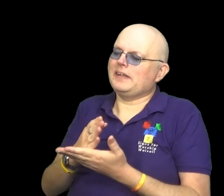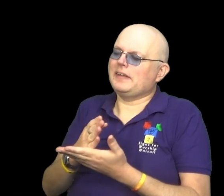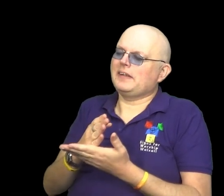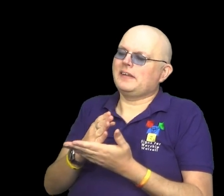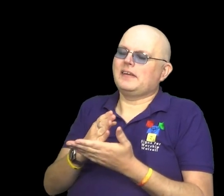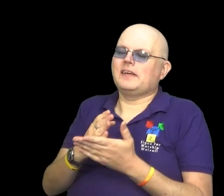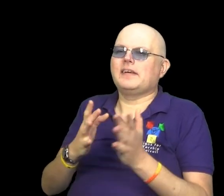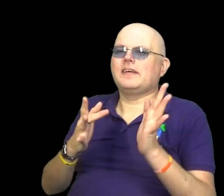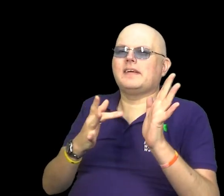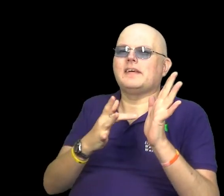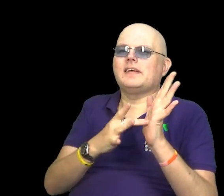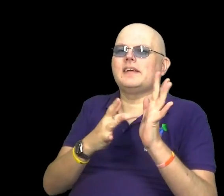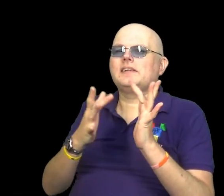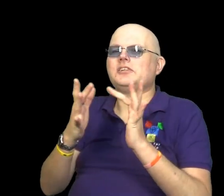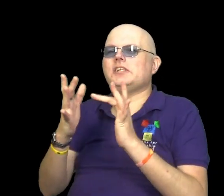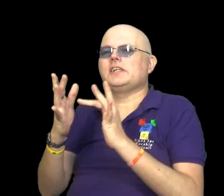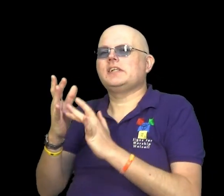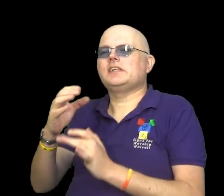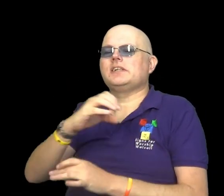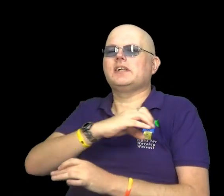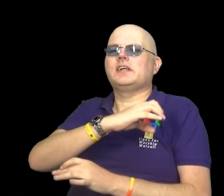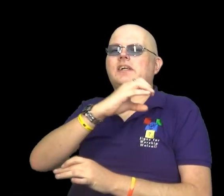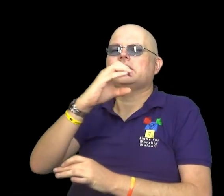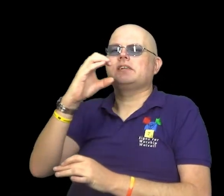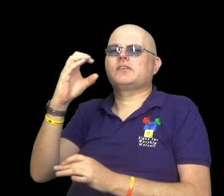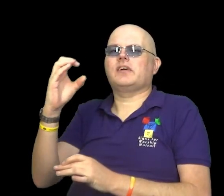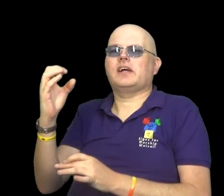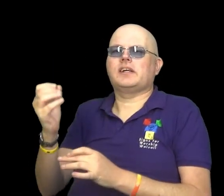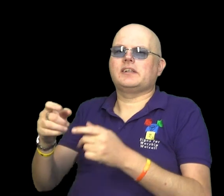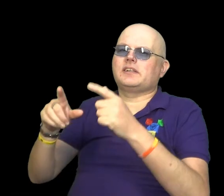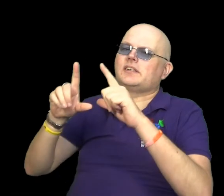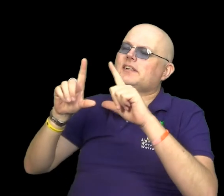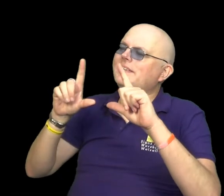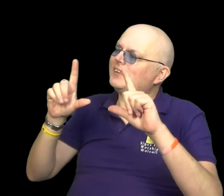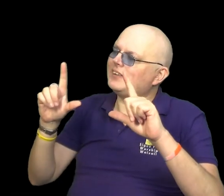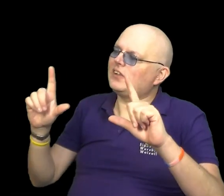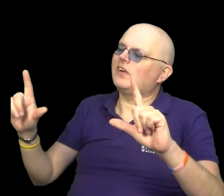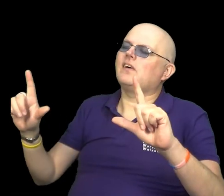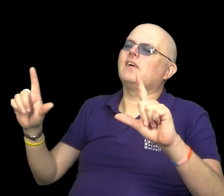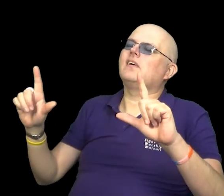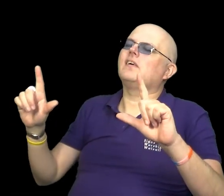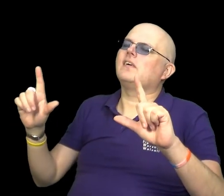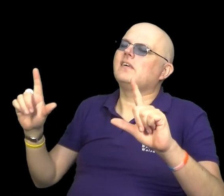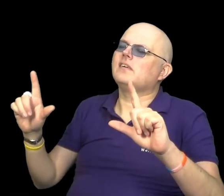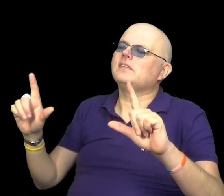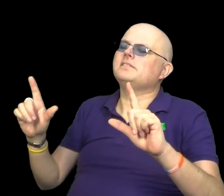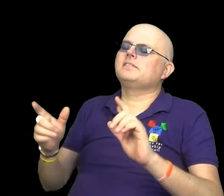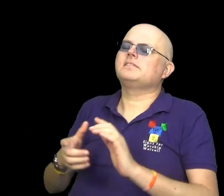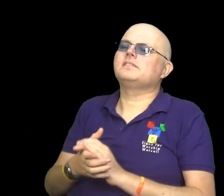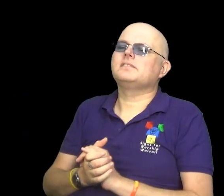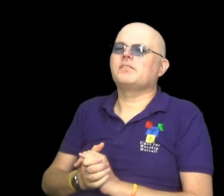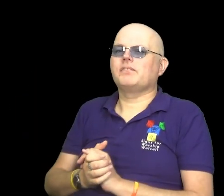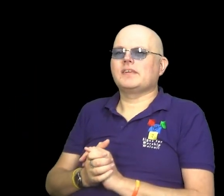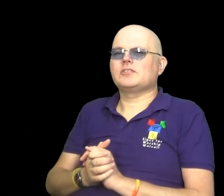believe in Christ the Son,